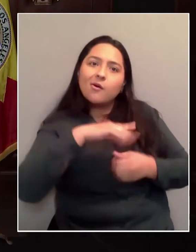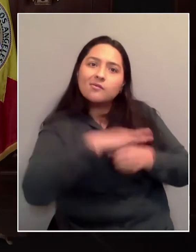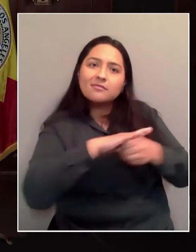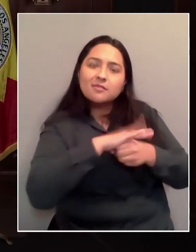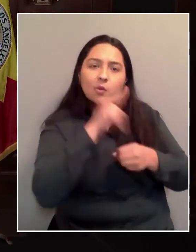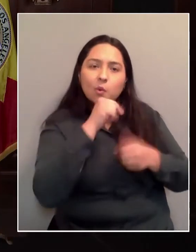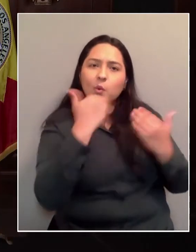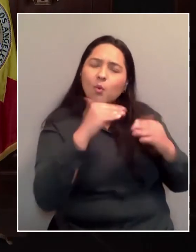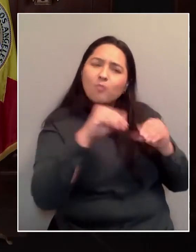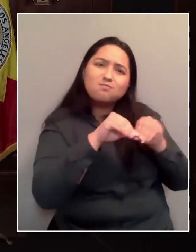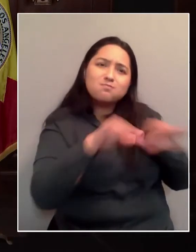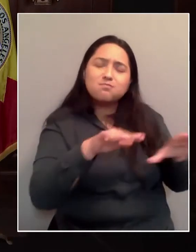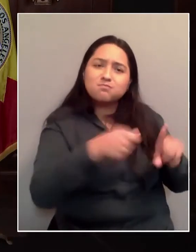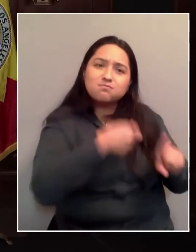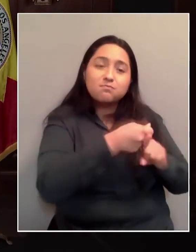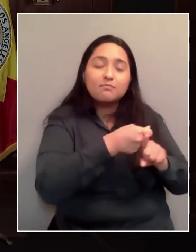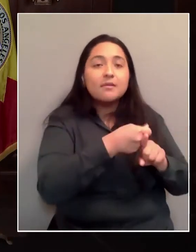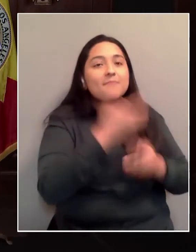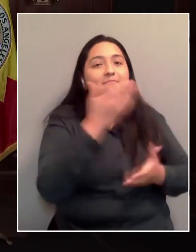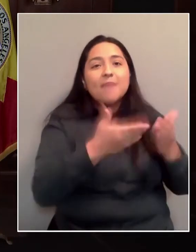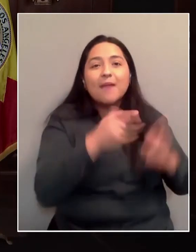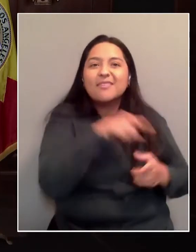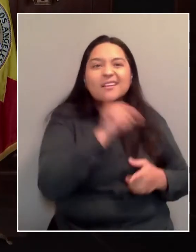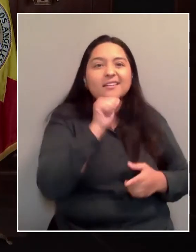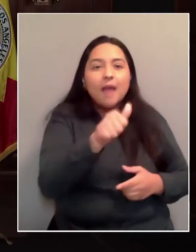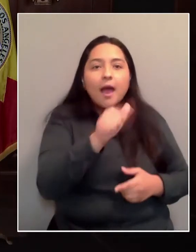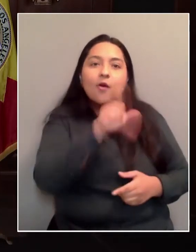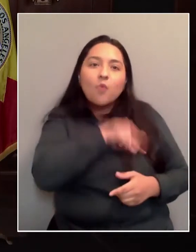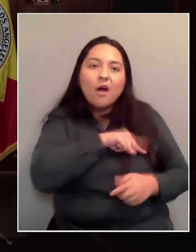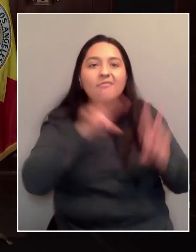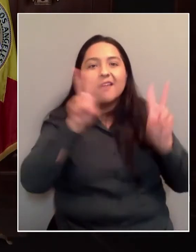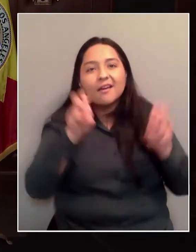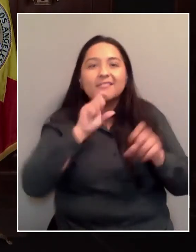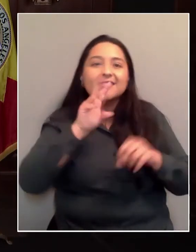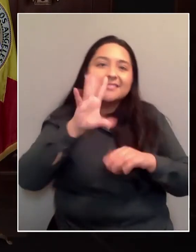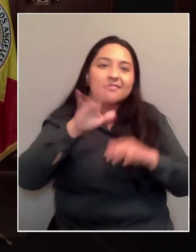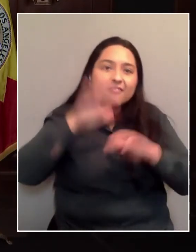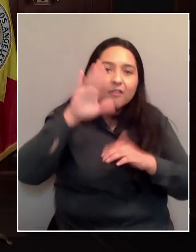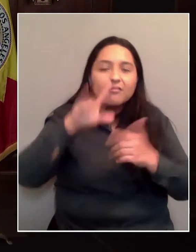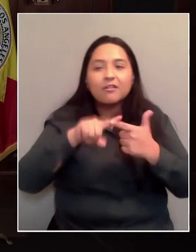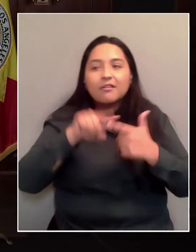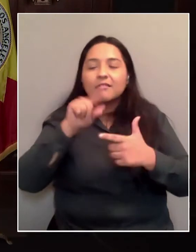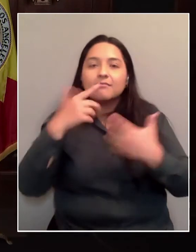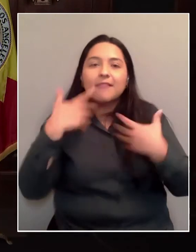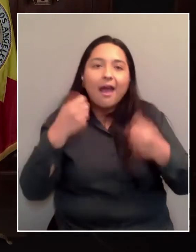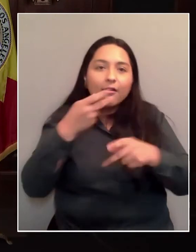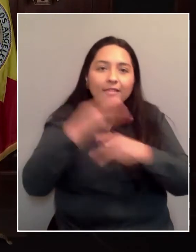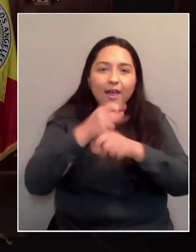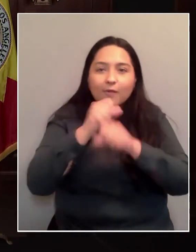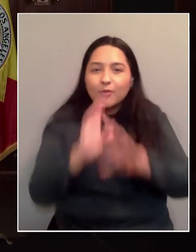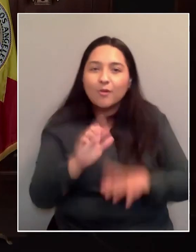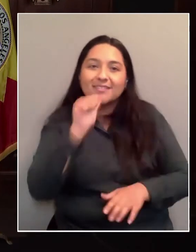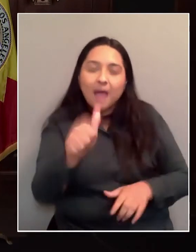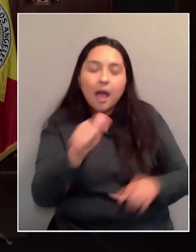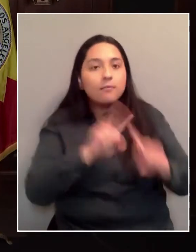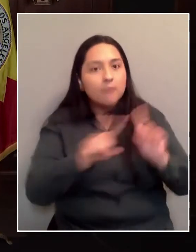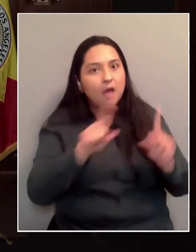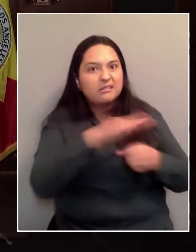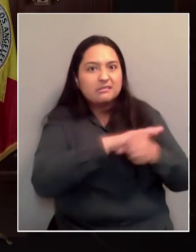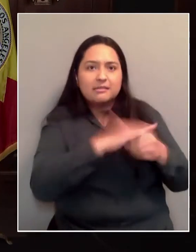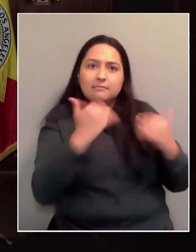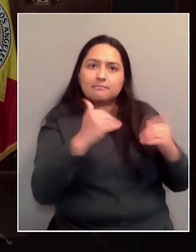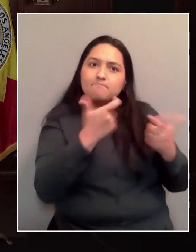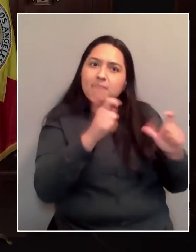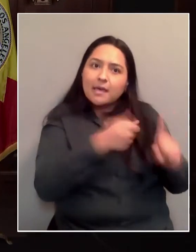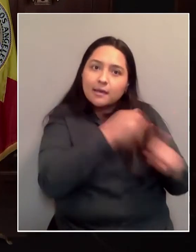fit into the 65 and over or health care worker or whatever is available. I'm very supportive of that. One last thing, the Cal State L.A. site that's in the city of